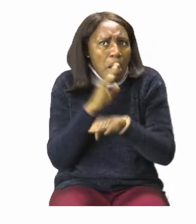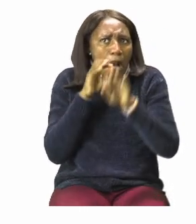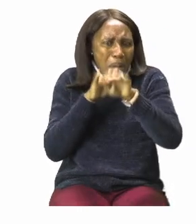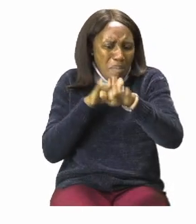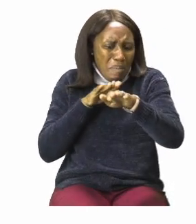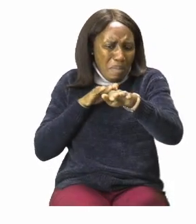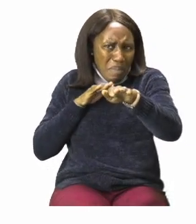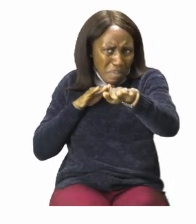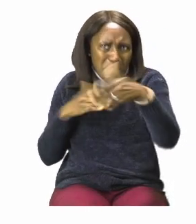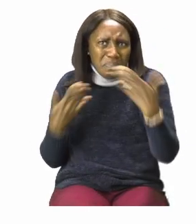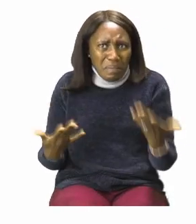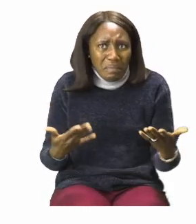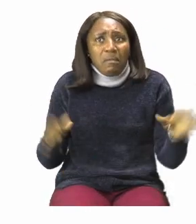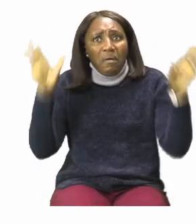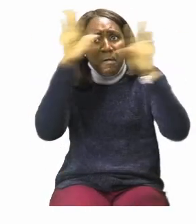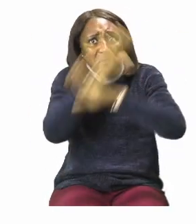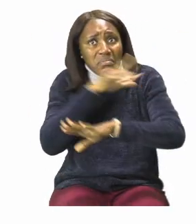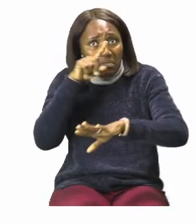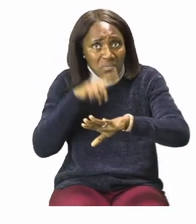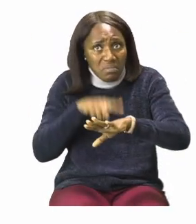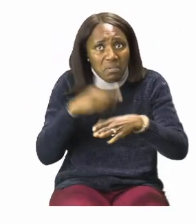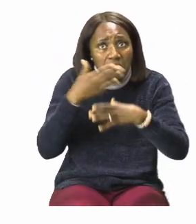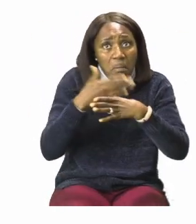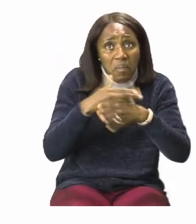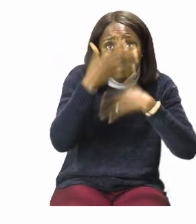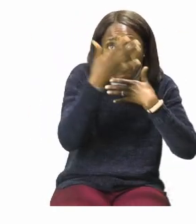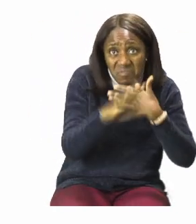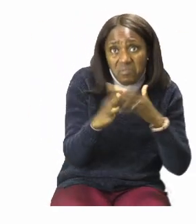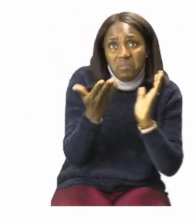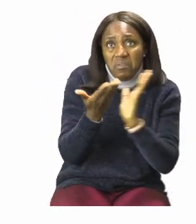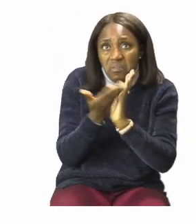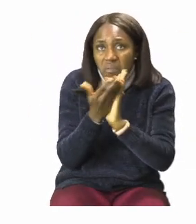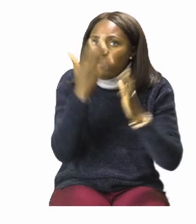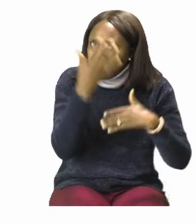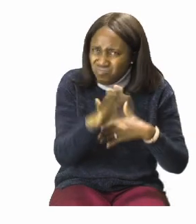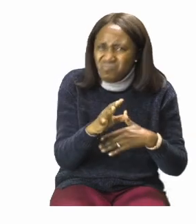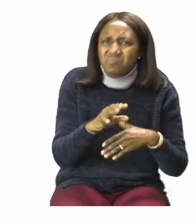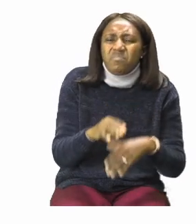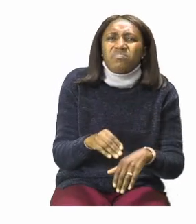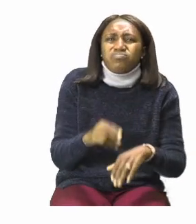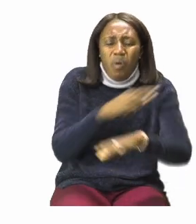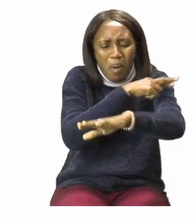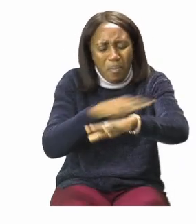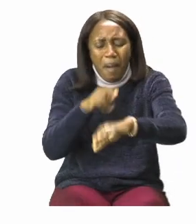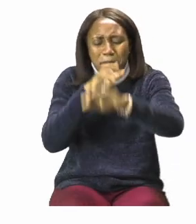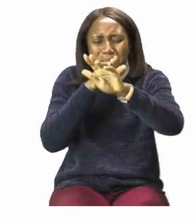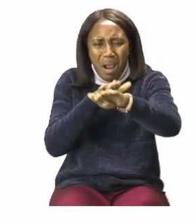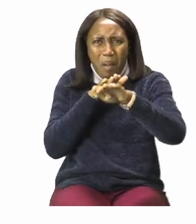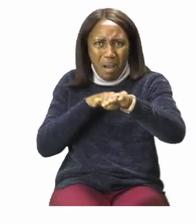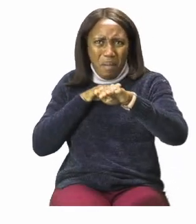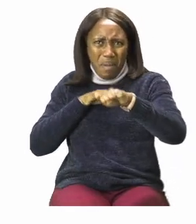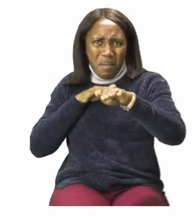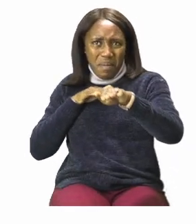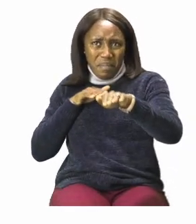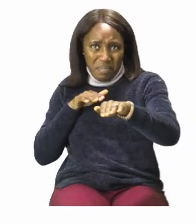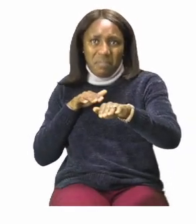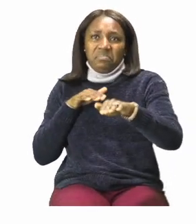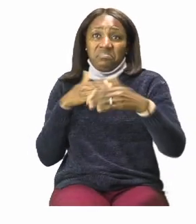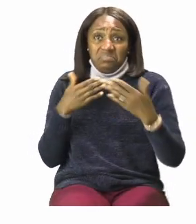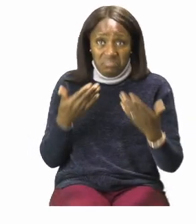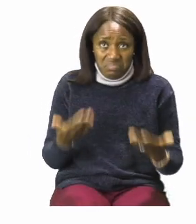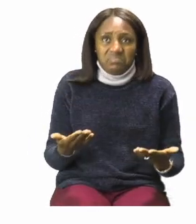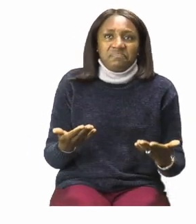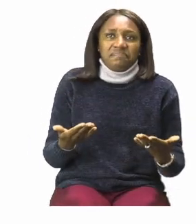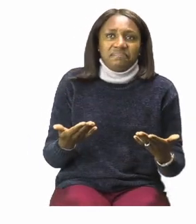in the evenings when people are coming from school and also going to work. Those are the main